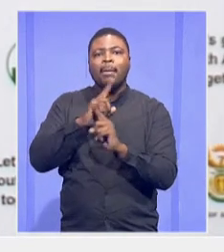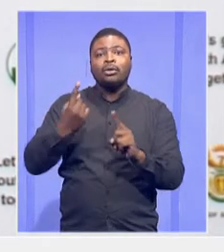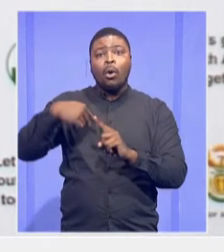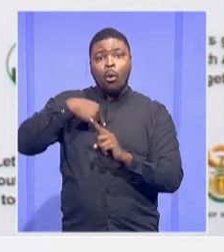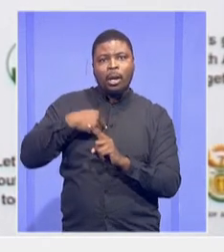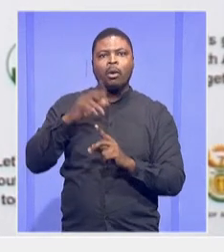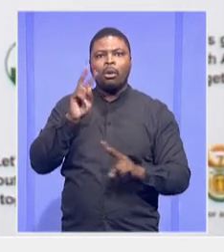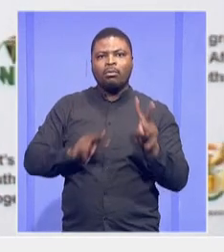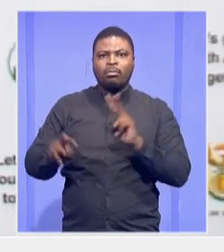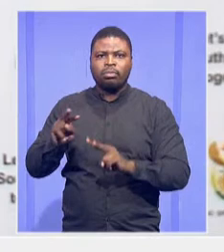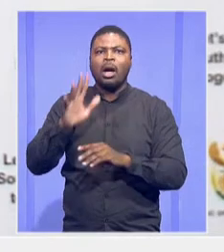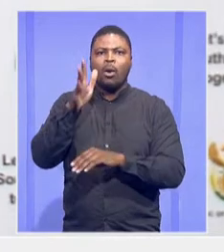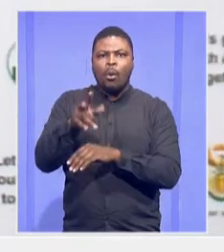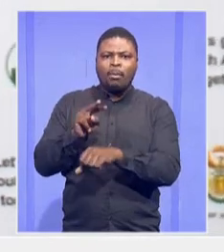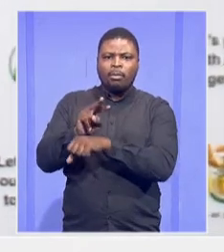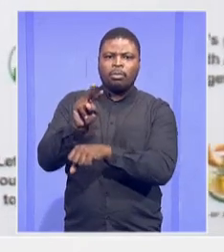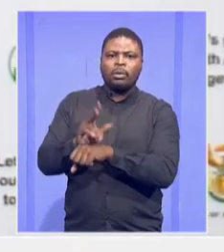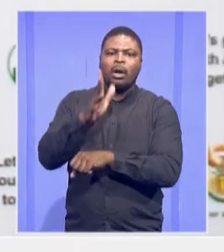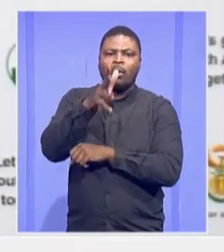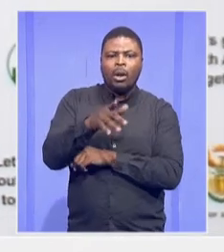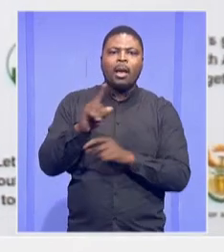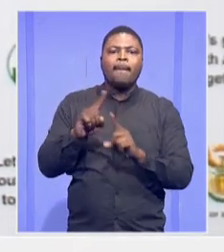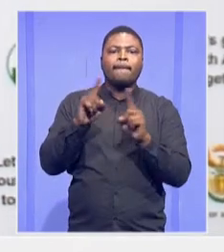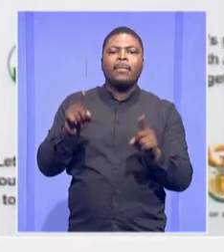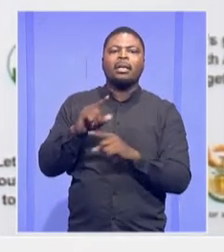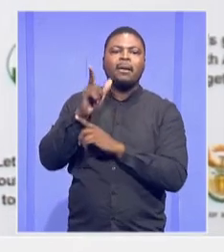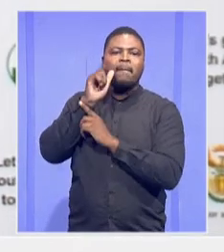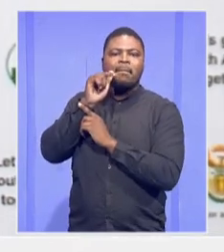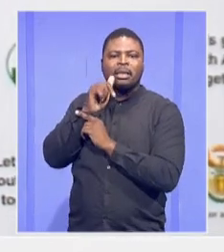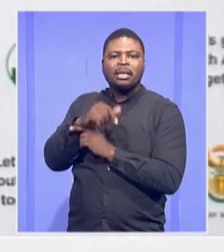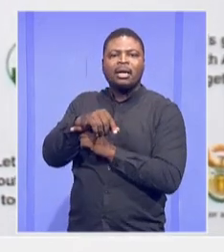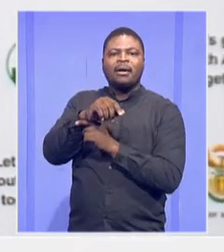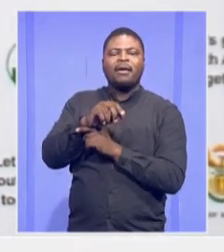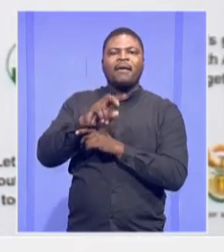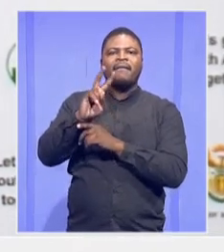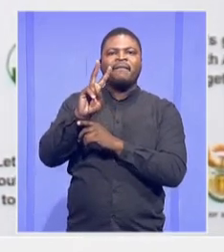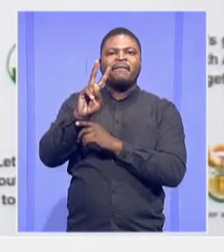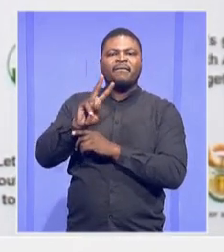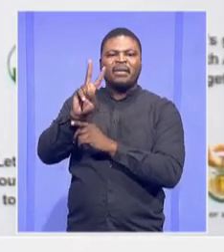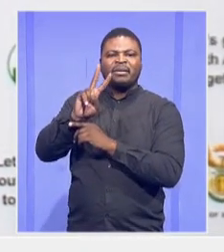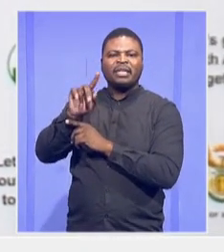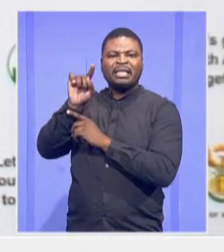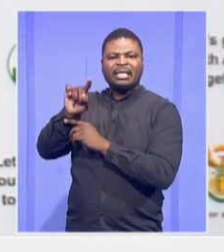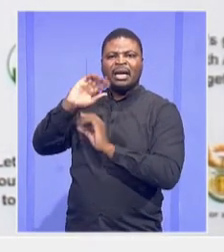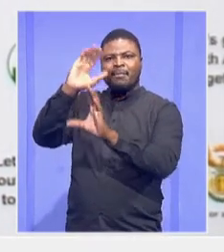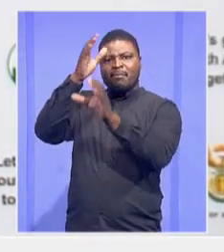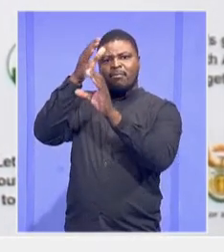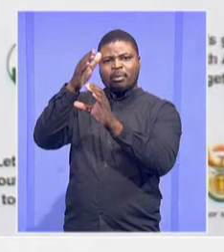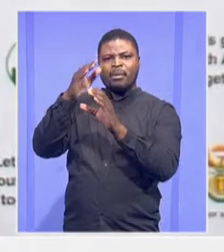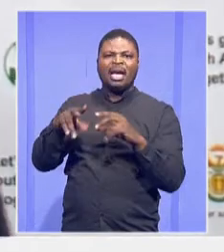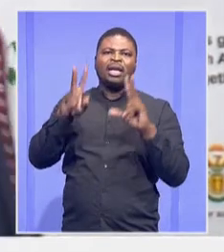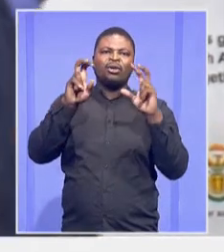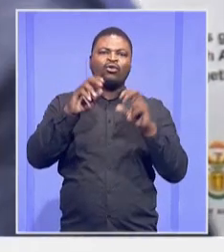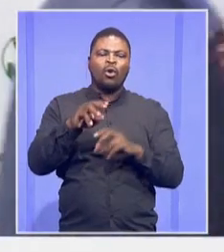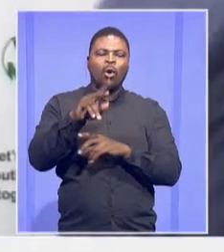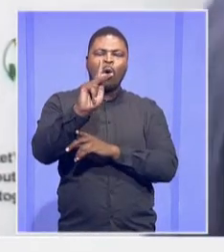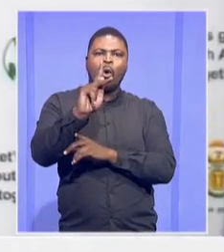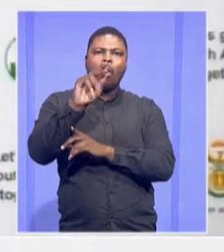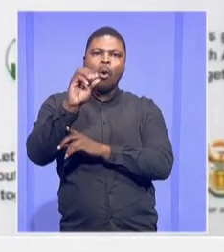Mr. Fundravest Asian, I know you'll do it in 10 to 15 minutes. The Komape matter. Thank you.